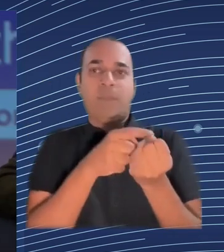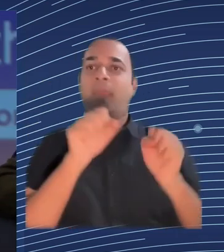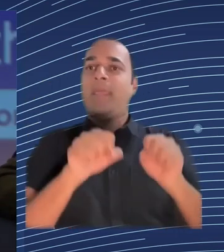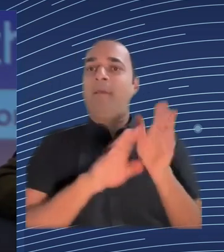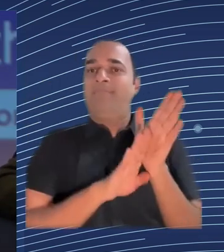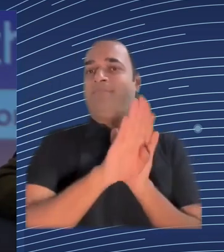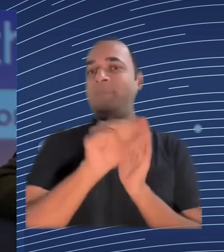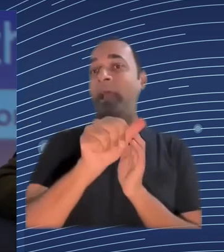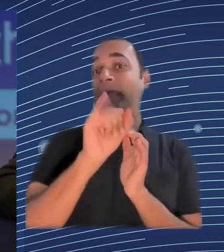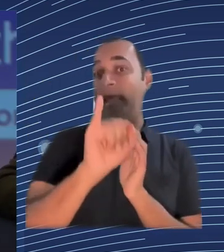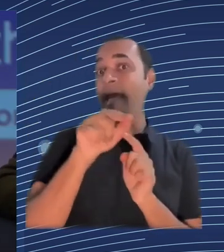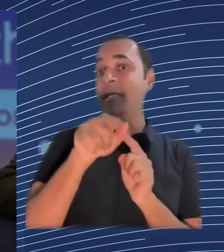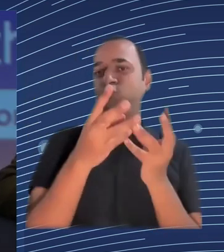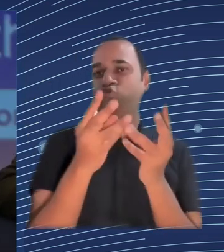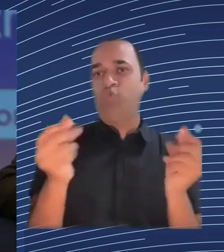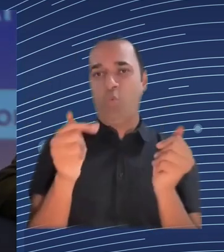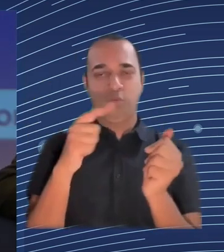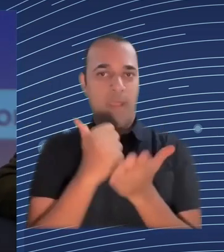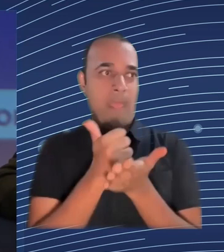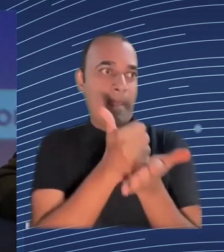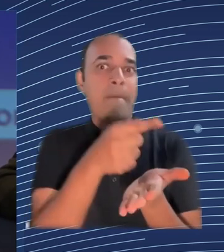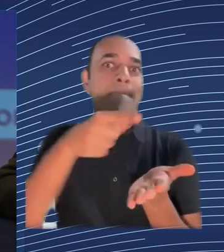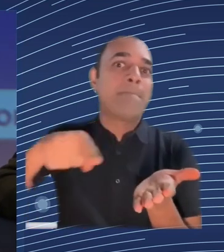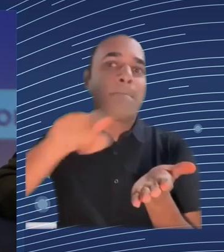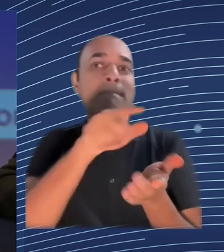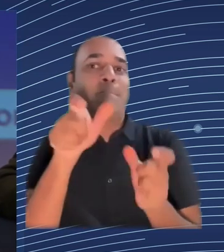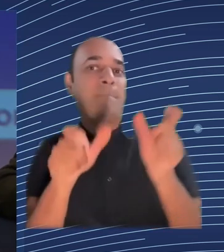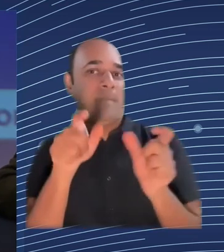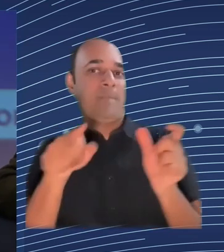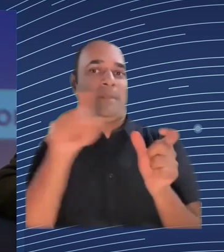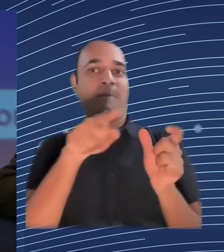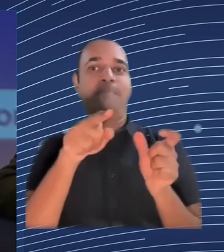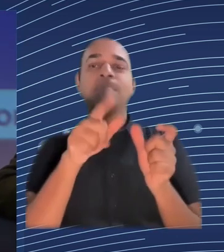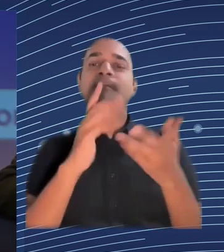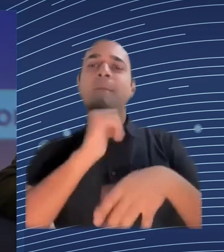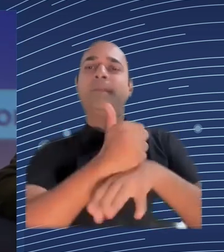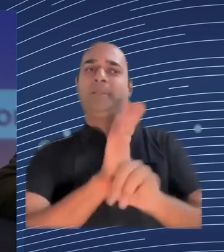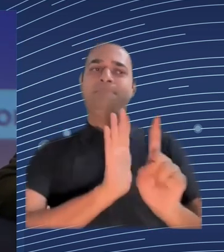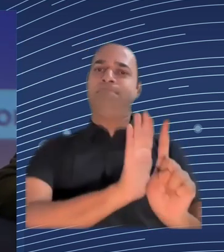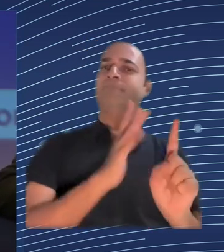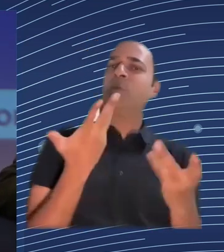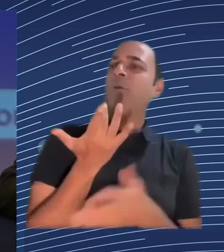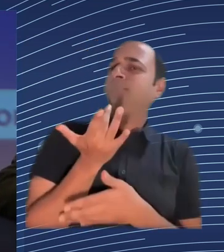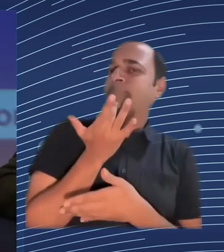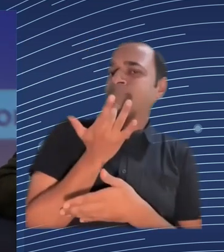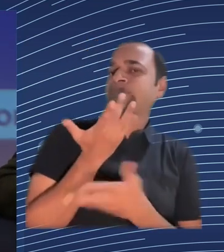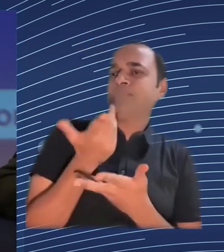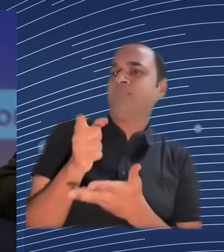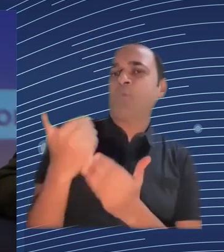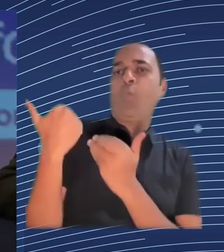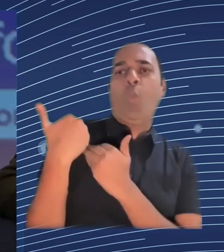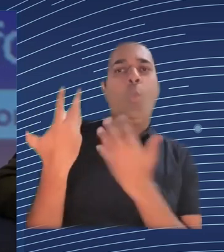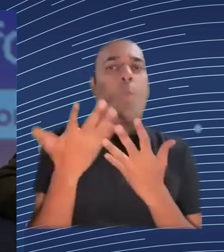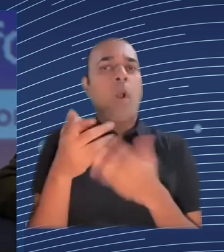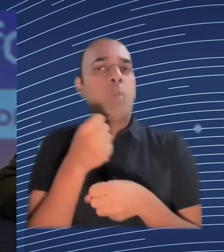called it Netflix for learning the idea that you determined what learning came to you and by